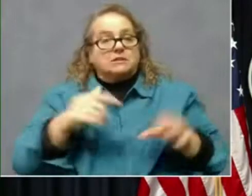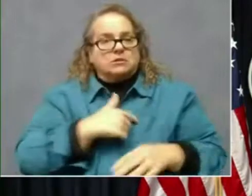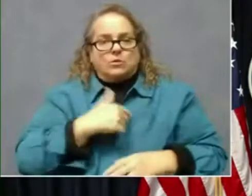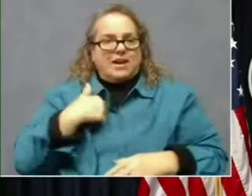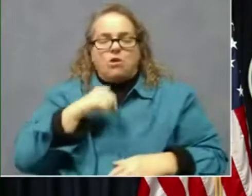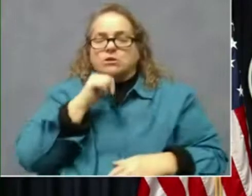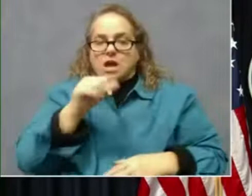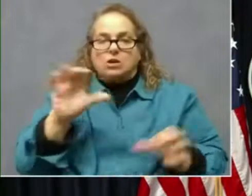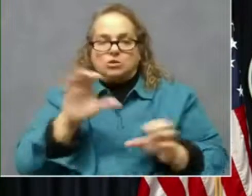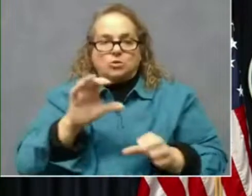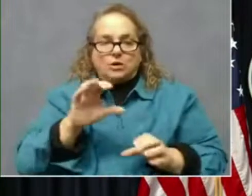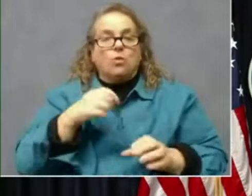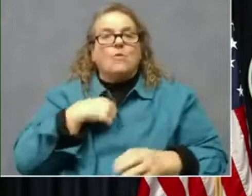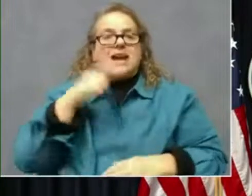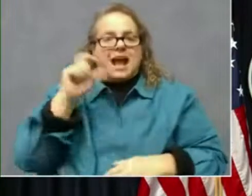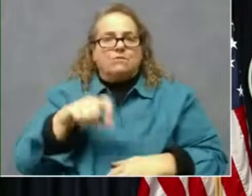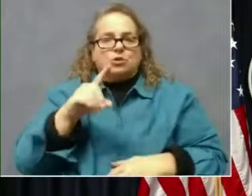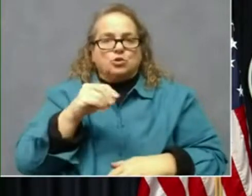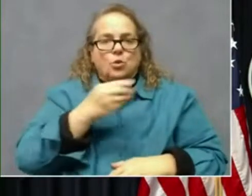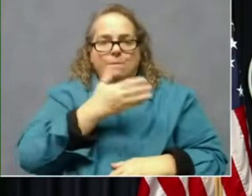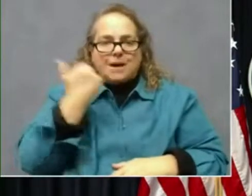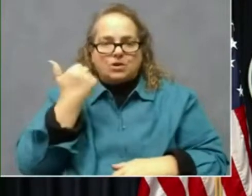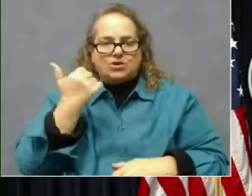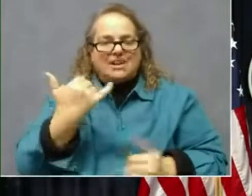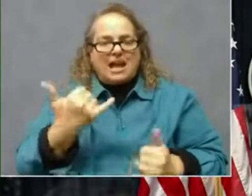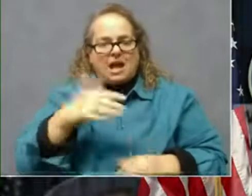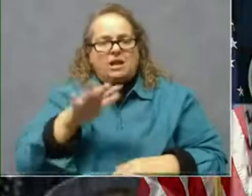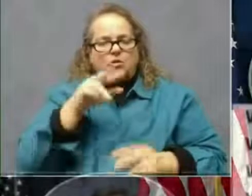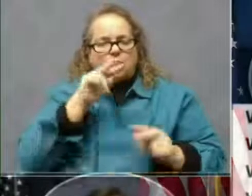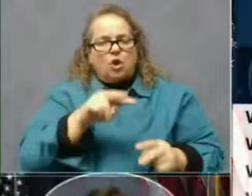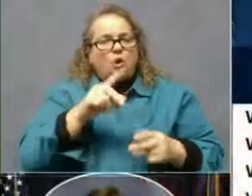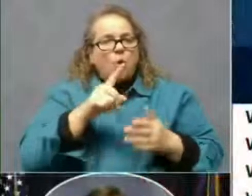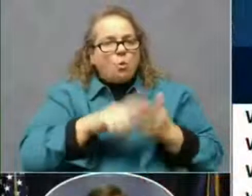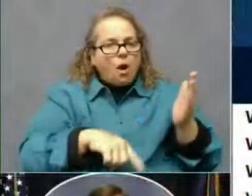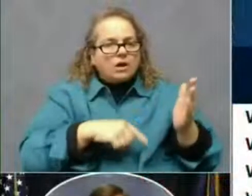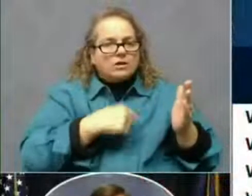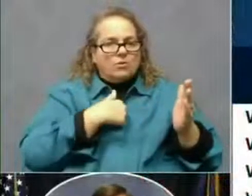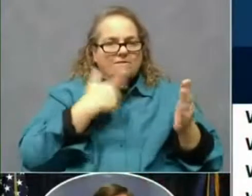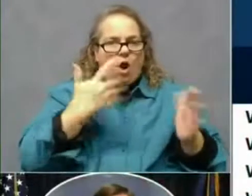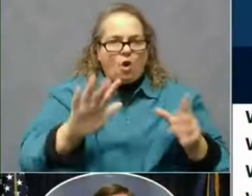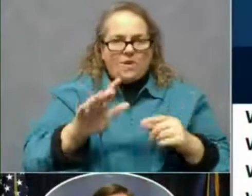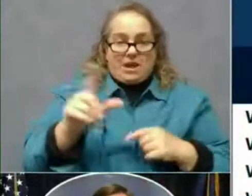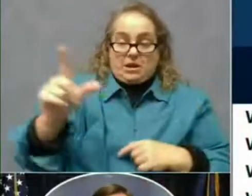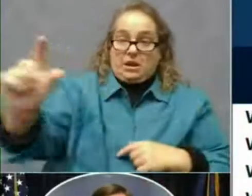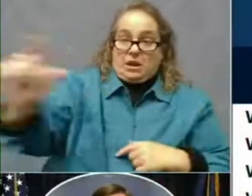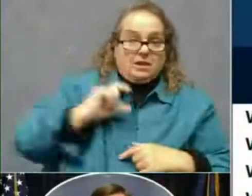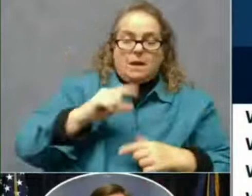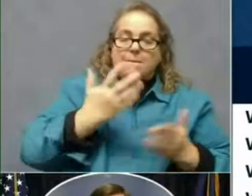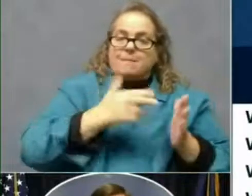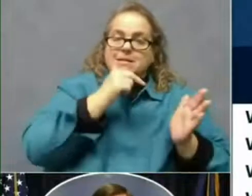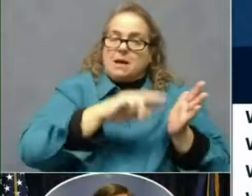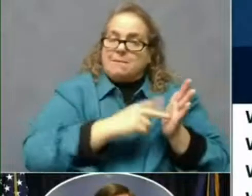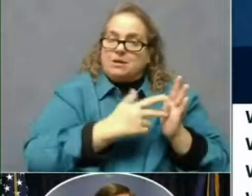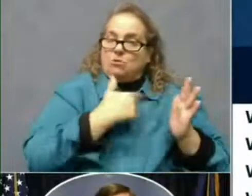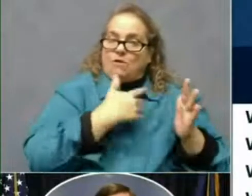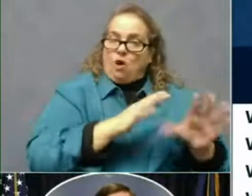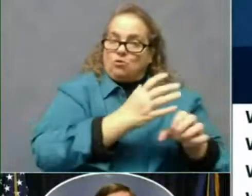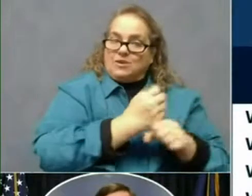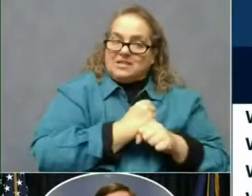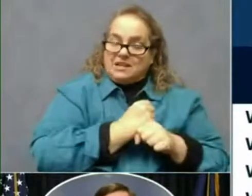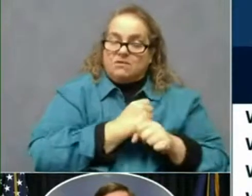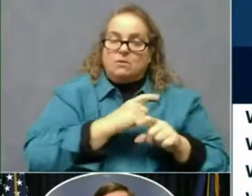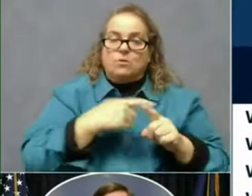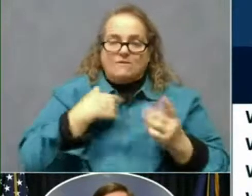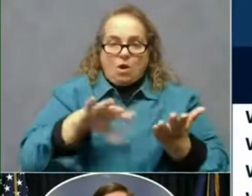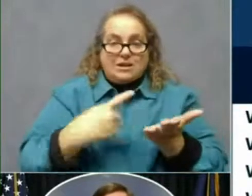So let's look at what has been allocated. This doesn't mean it's been received in Kentucky. We've gone over this before. So